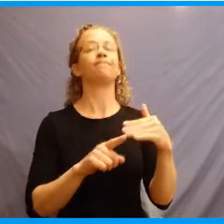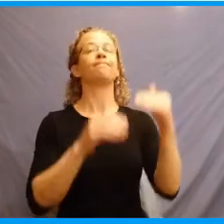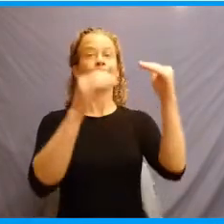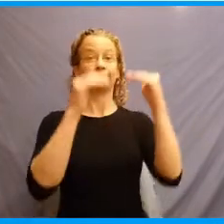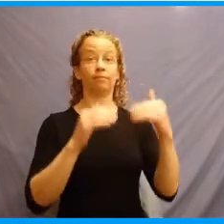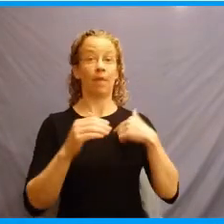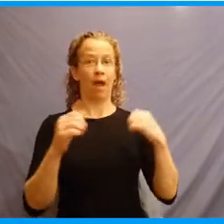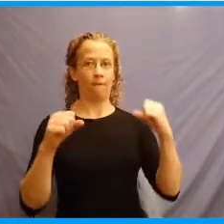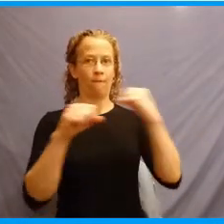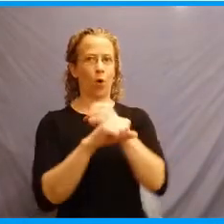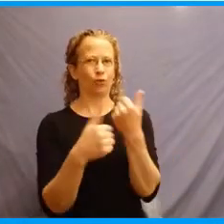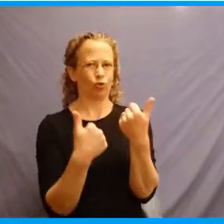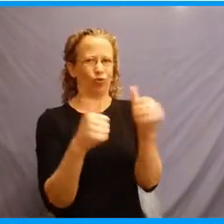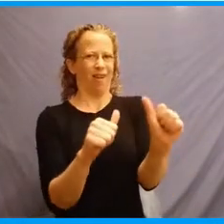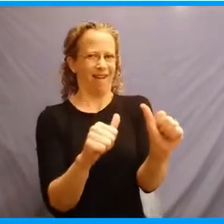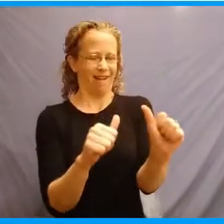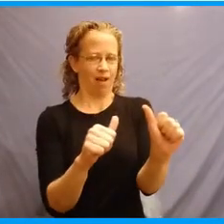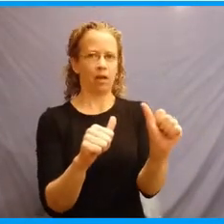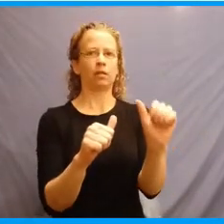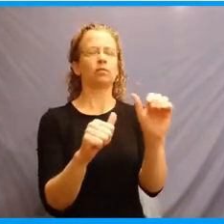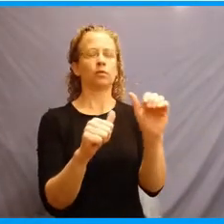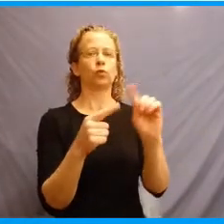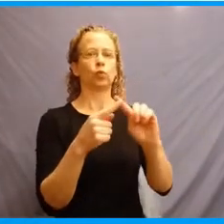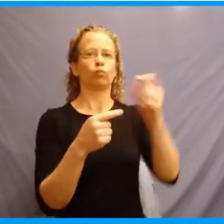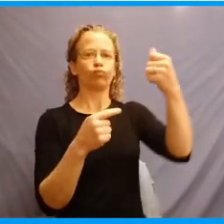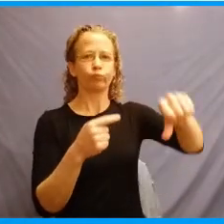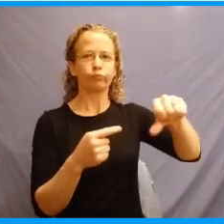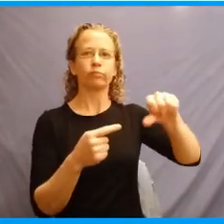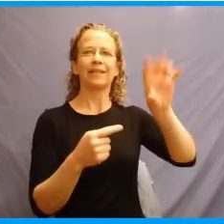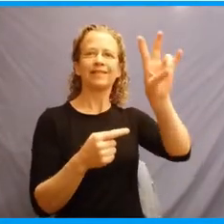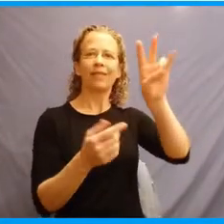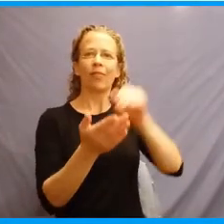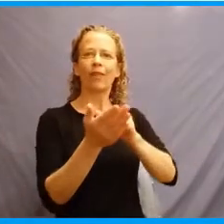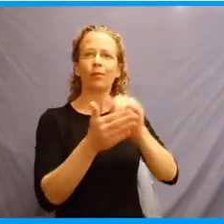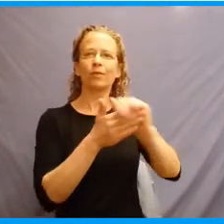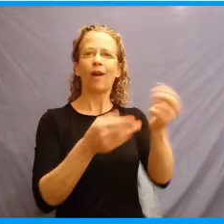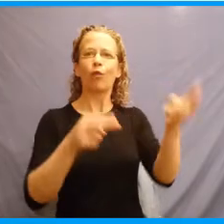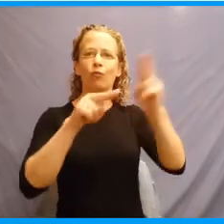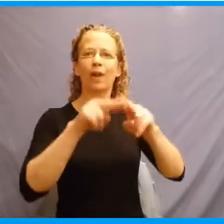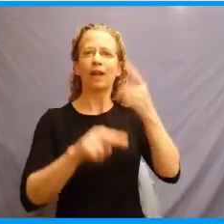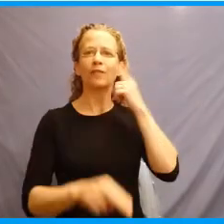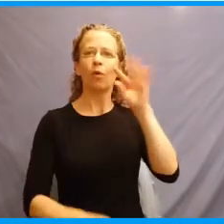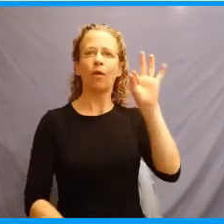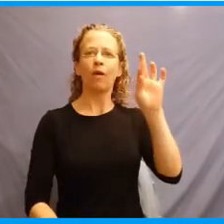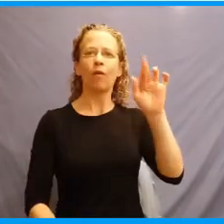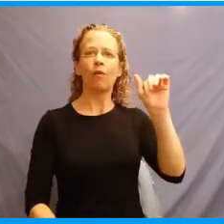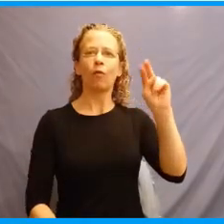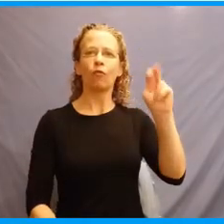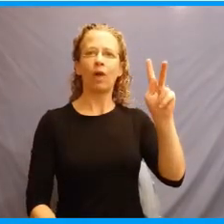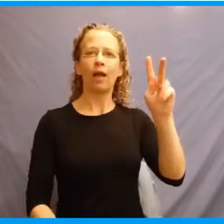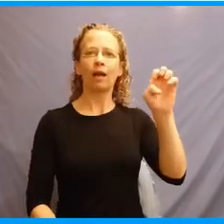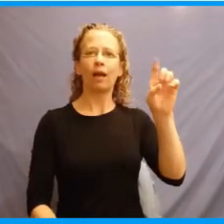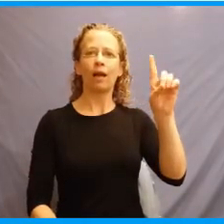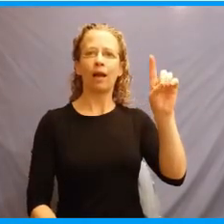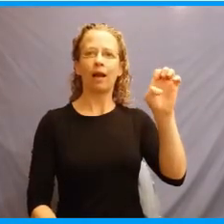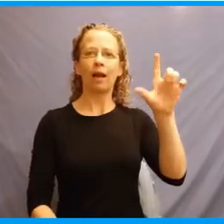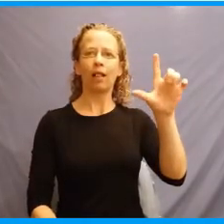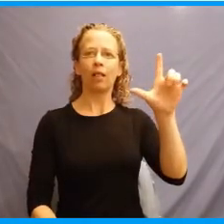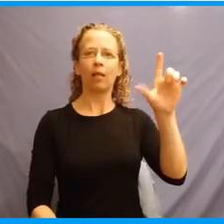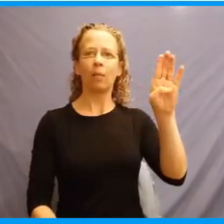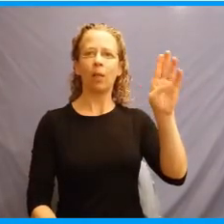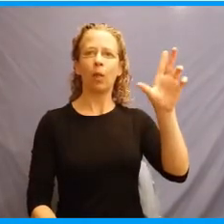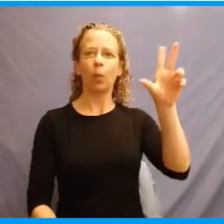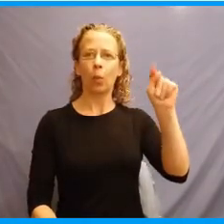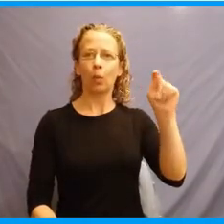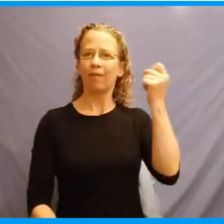deny Frank Adelblue, New Hampshire's Betsy DeVos, a $7,000 raise. I've